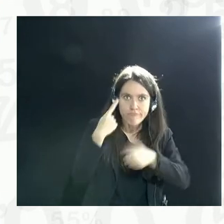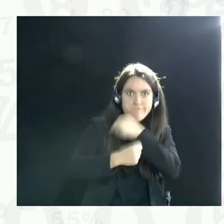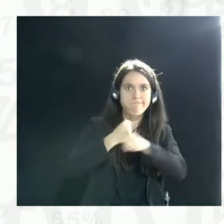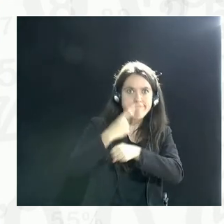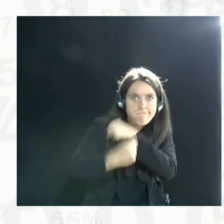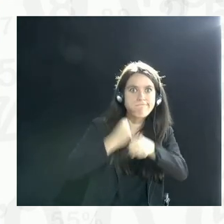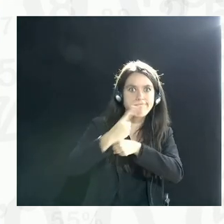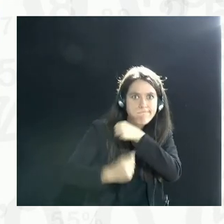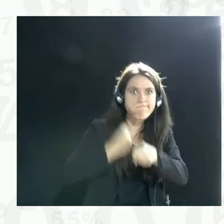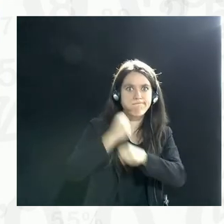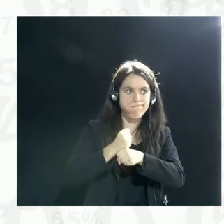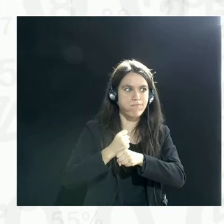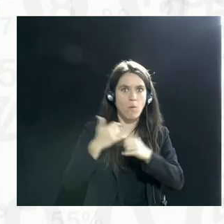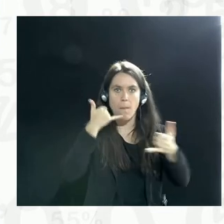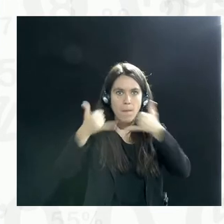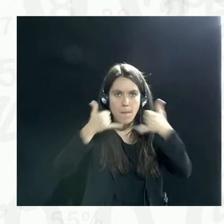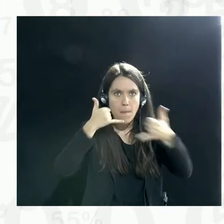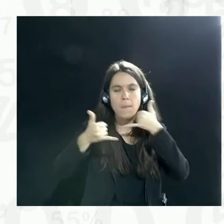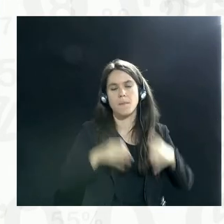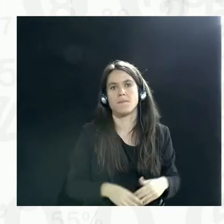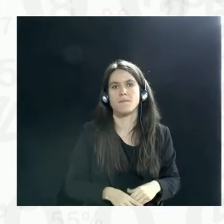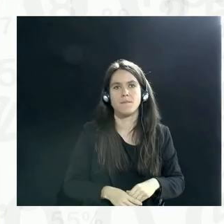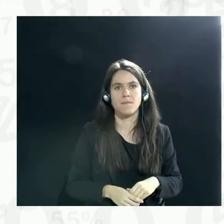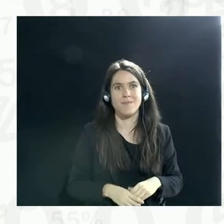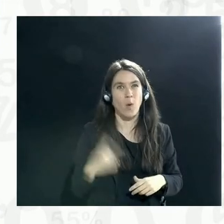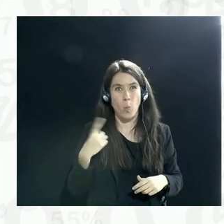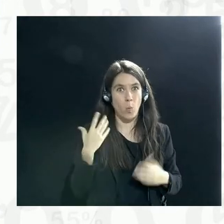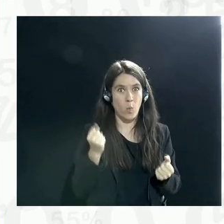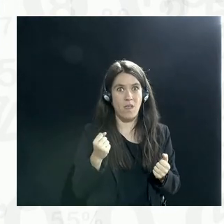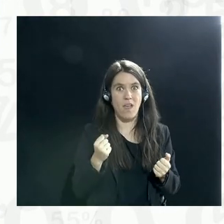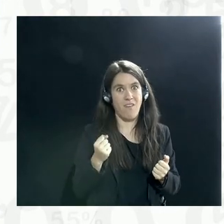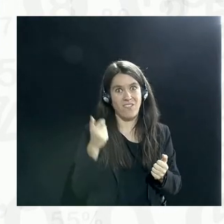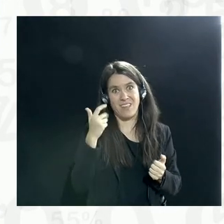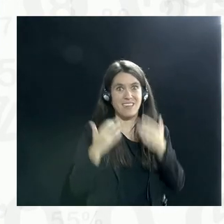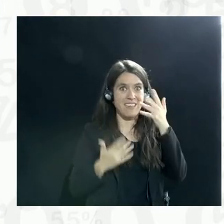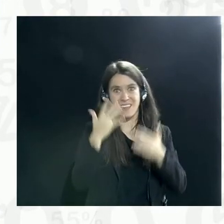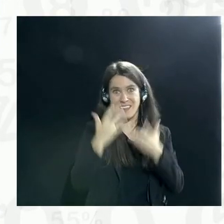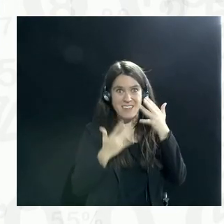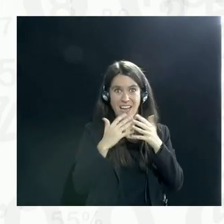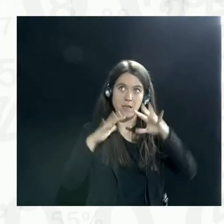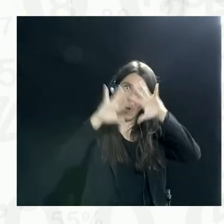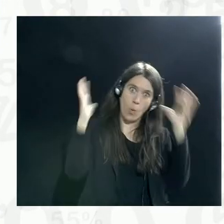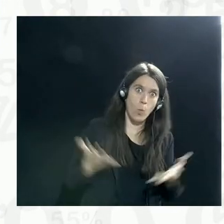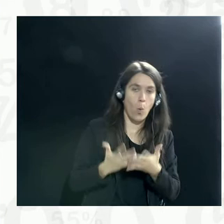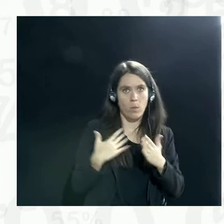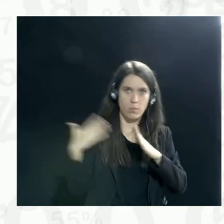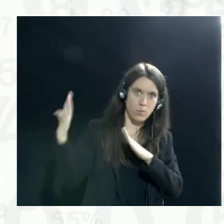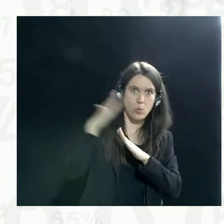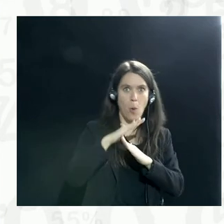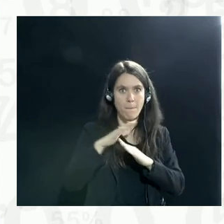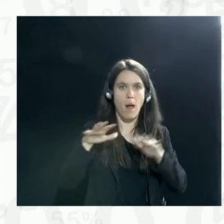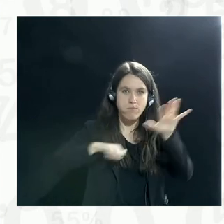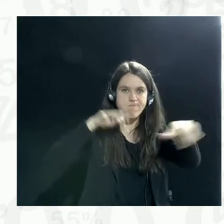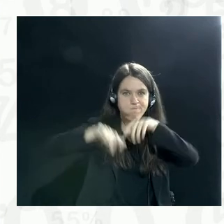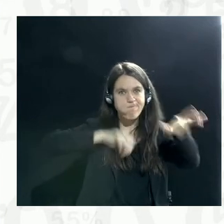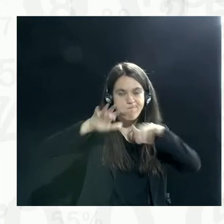We are now the highest per capita consumer of data in the world. And this, at the same